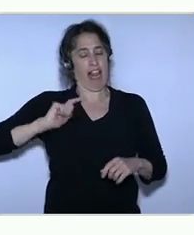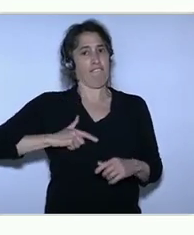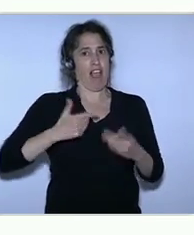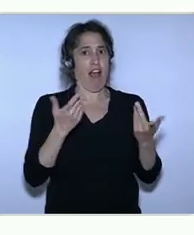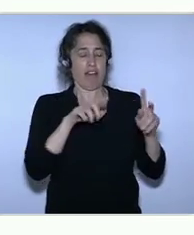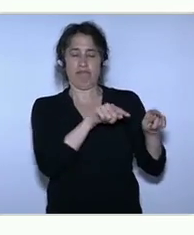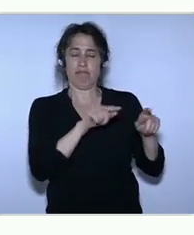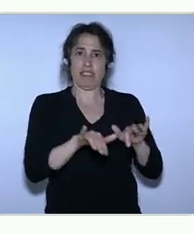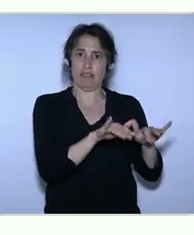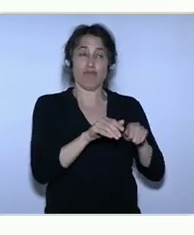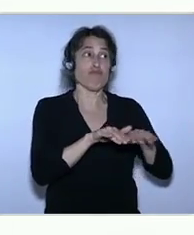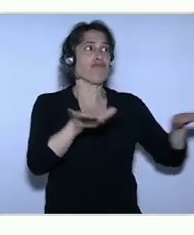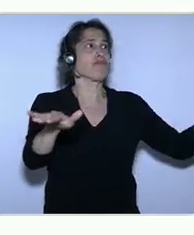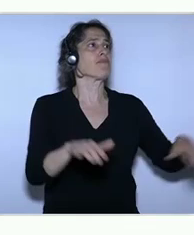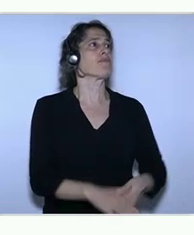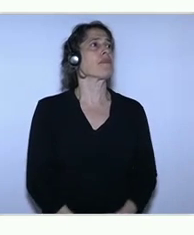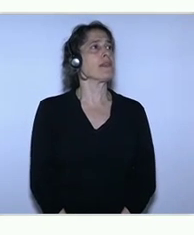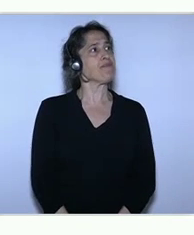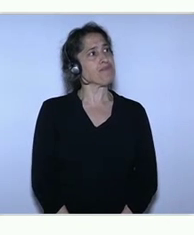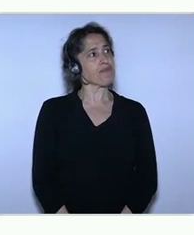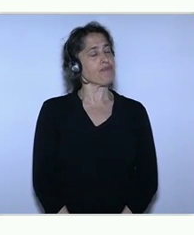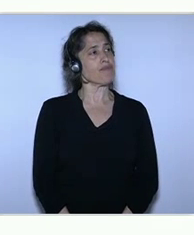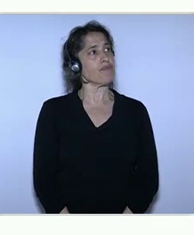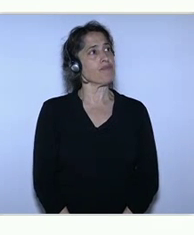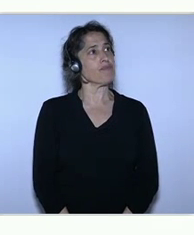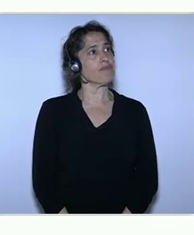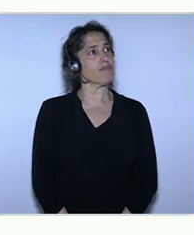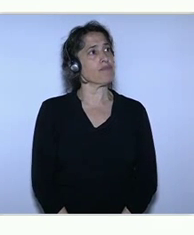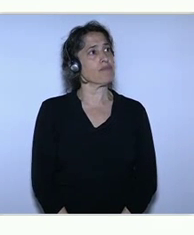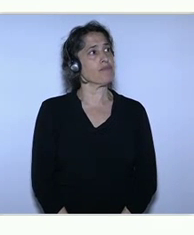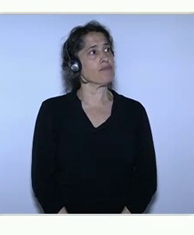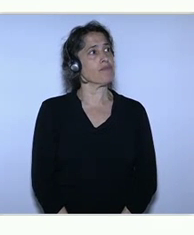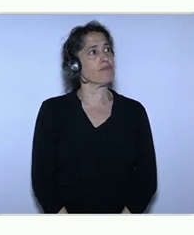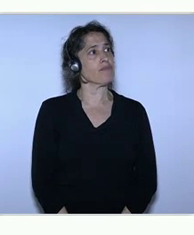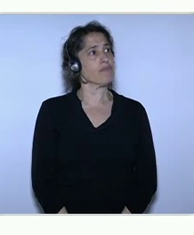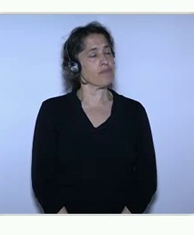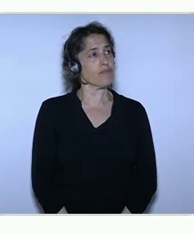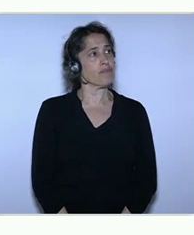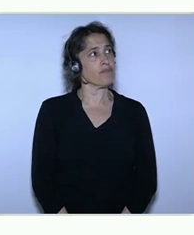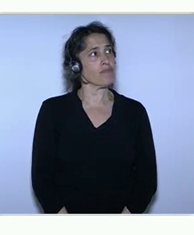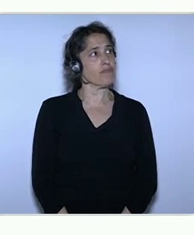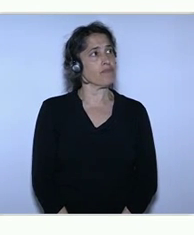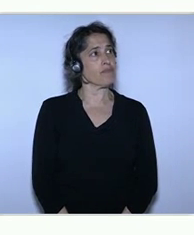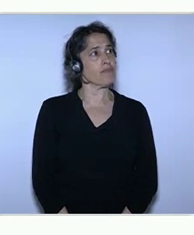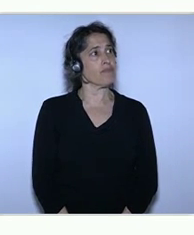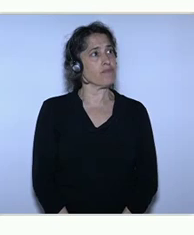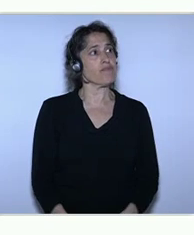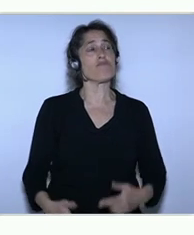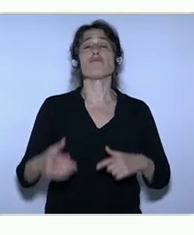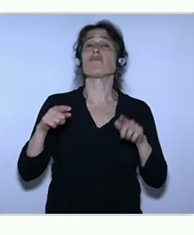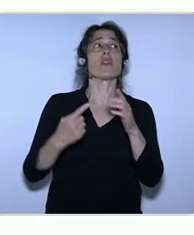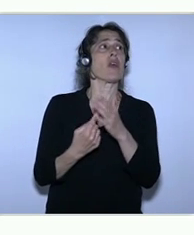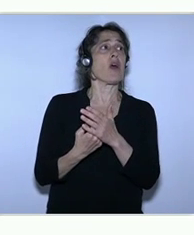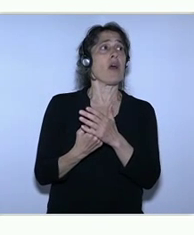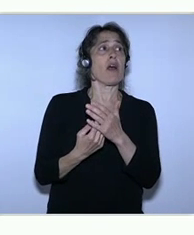Infogram. So, these two guys had an idea. Their idea was that they were looking at all of these infographics out there